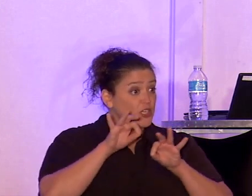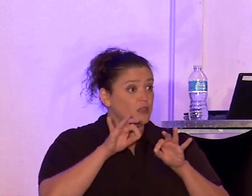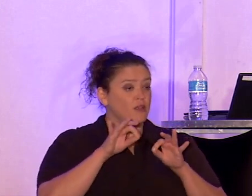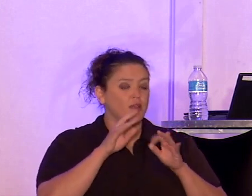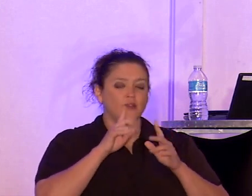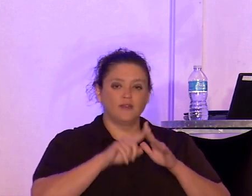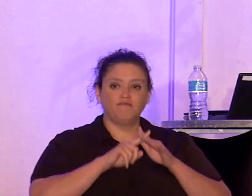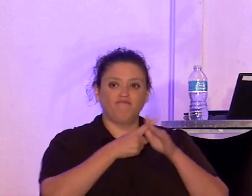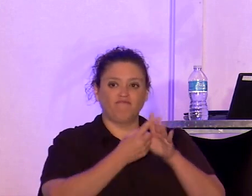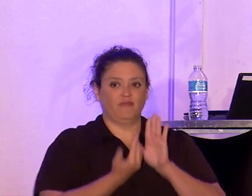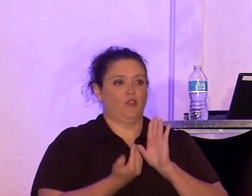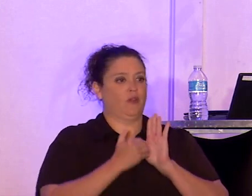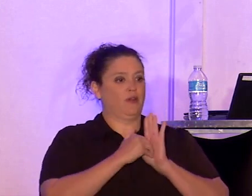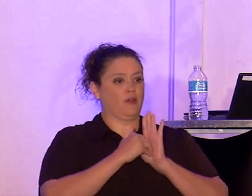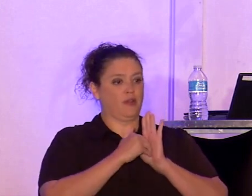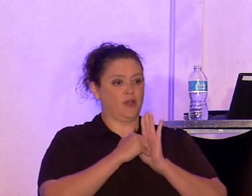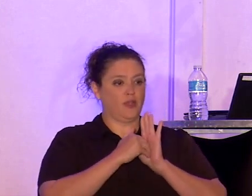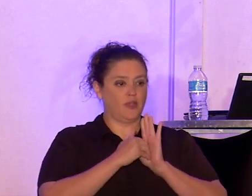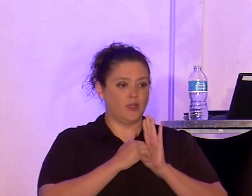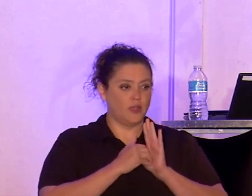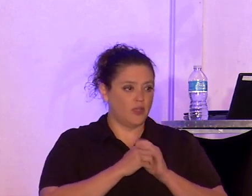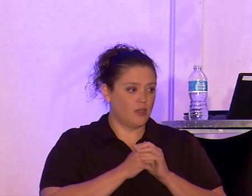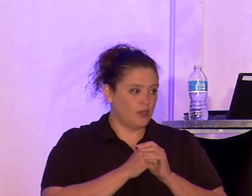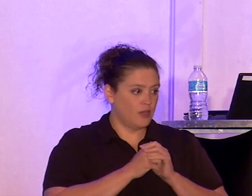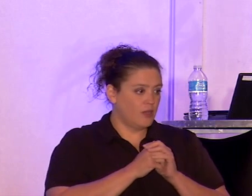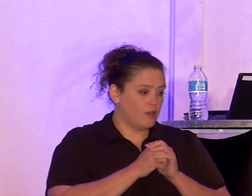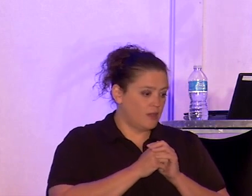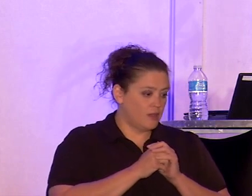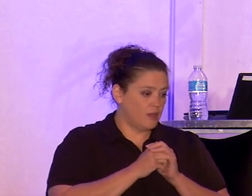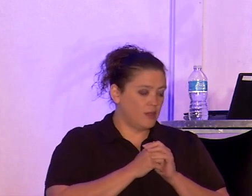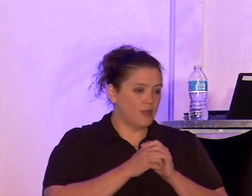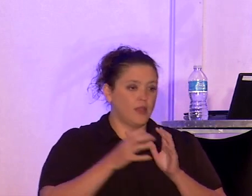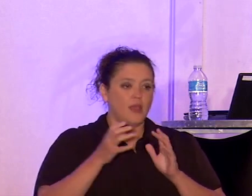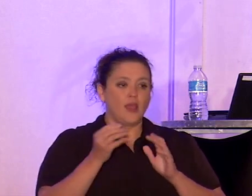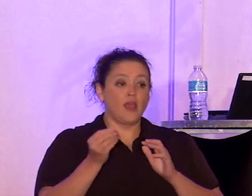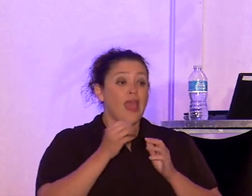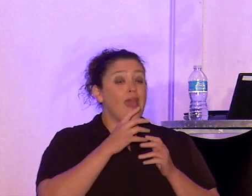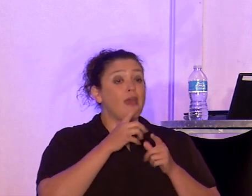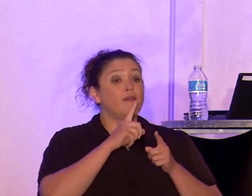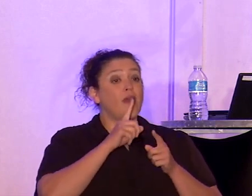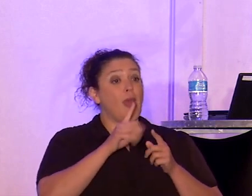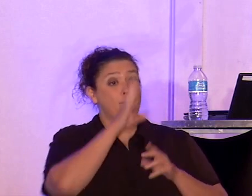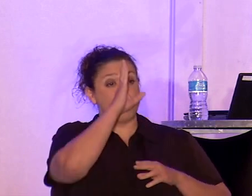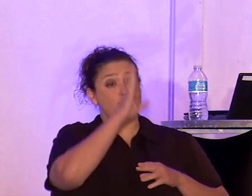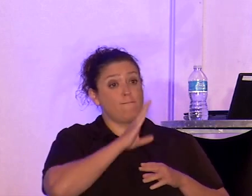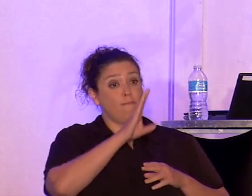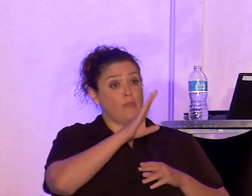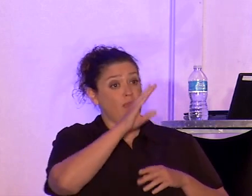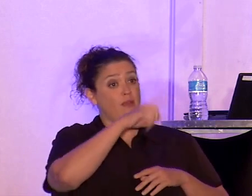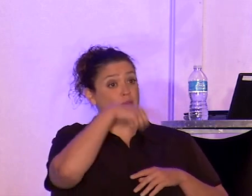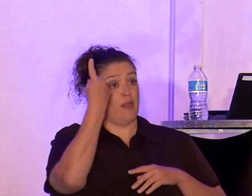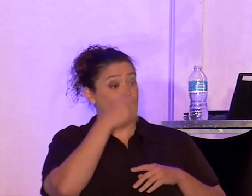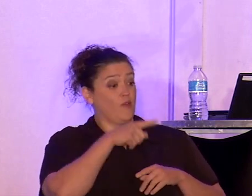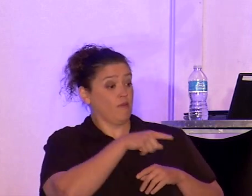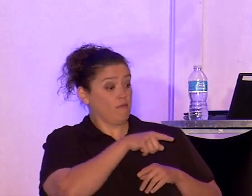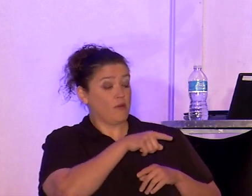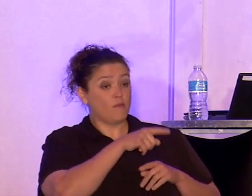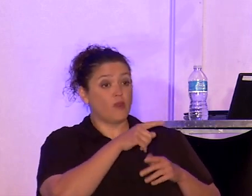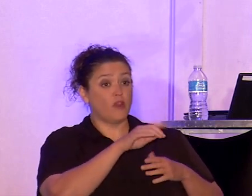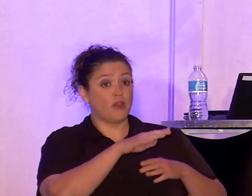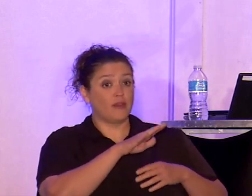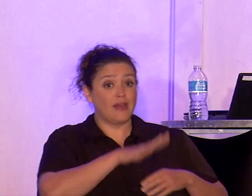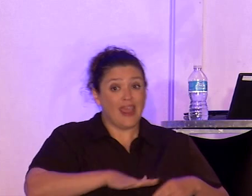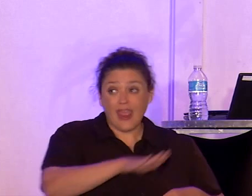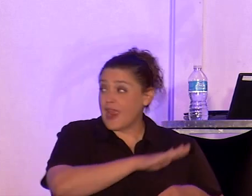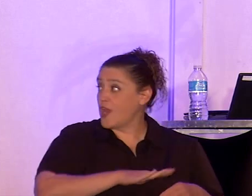reemerged with revivalist vengeance born of the vicious arc of the recession. And in predominantly African American Leimert Park, which is in the